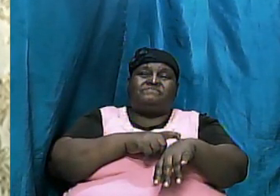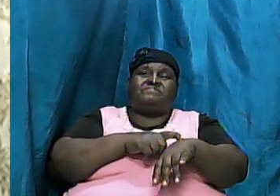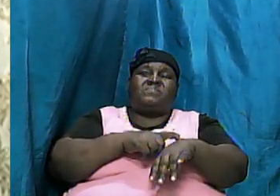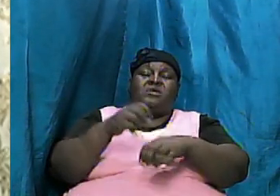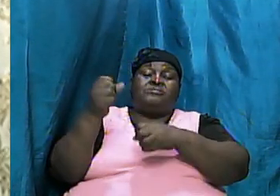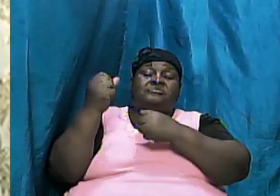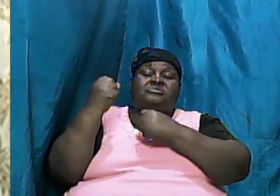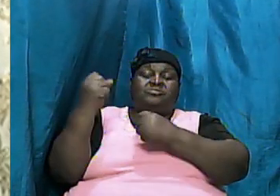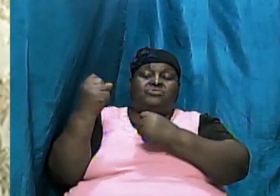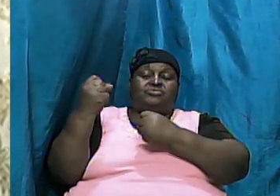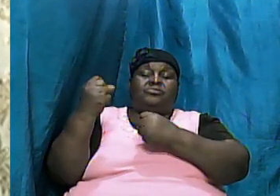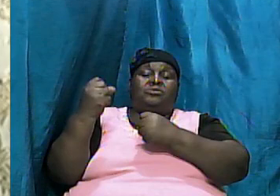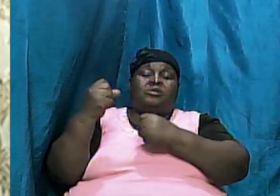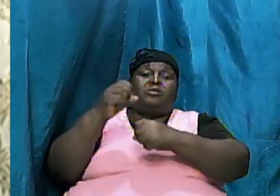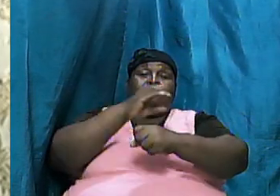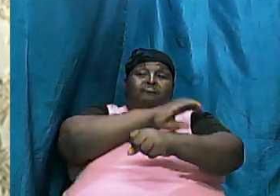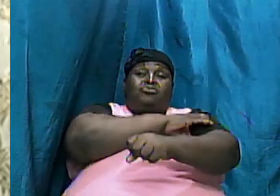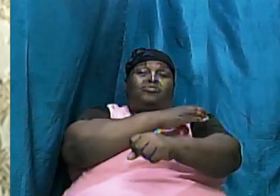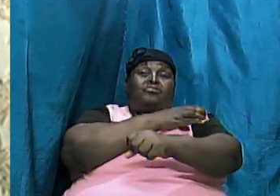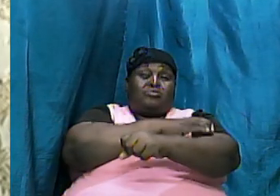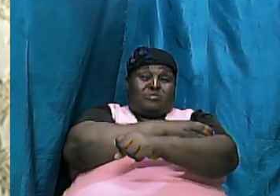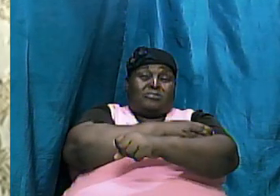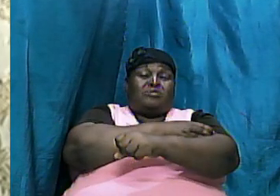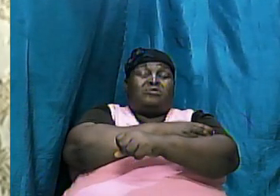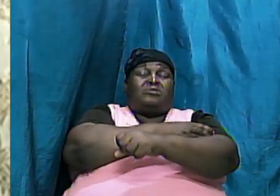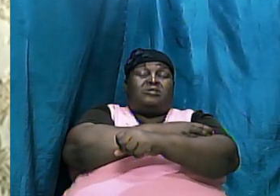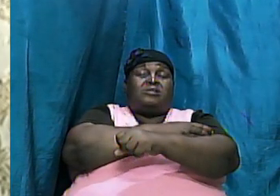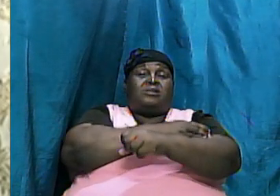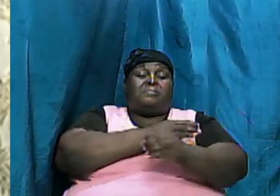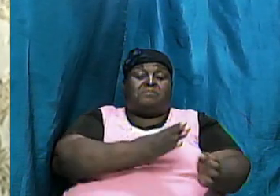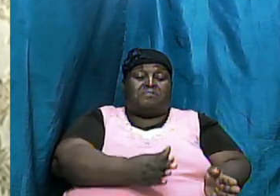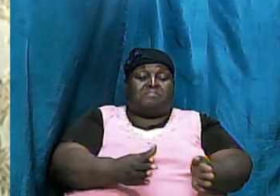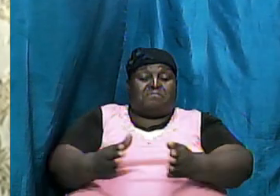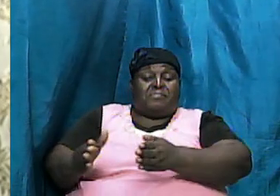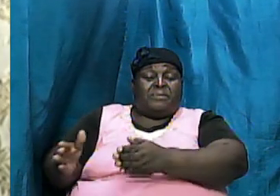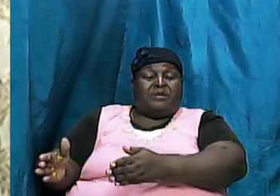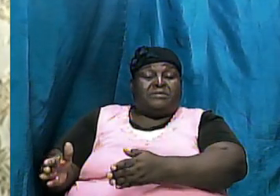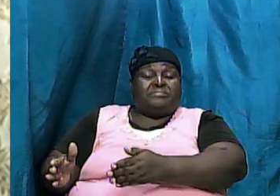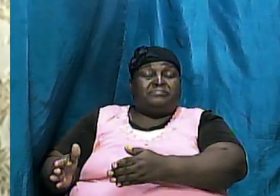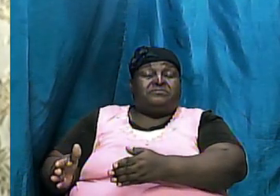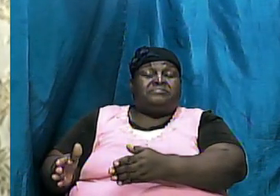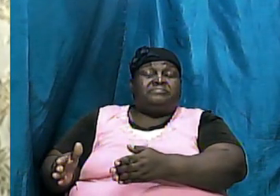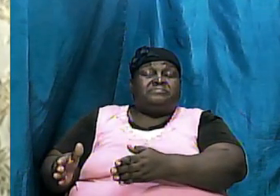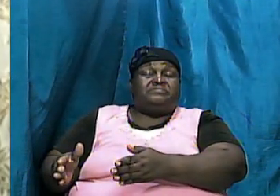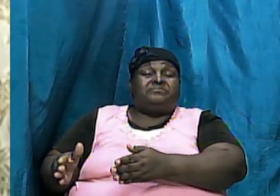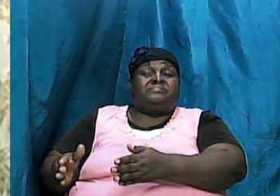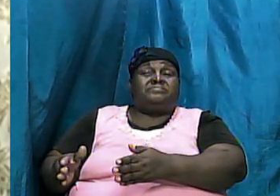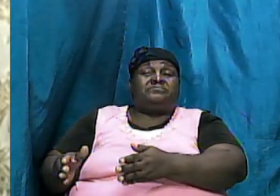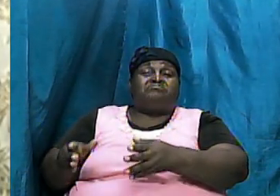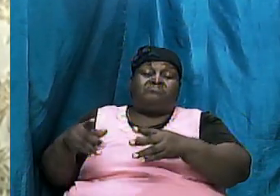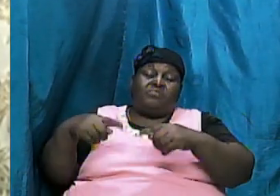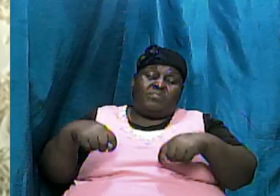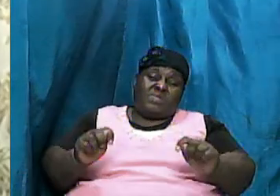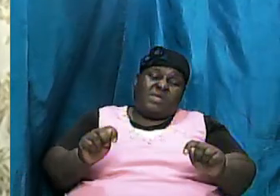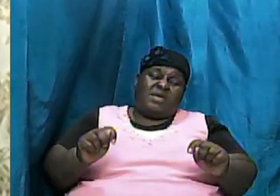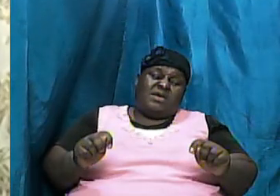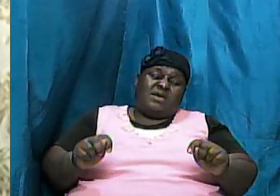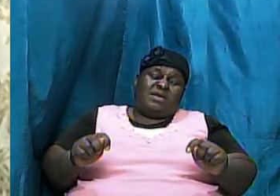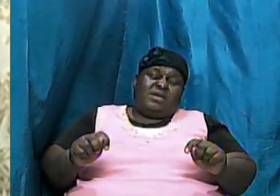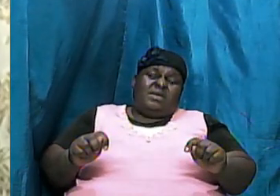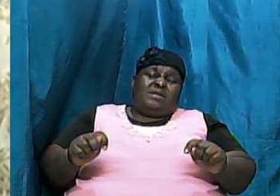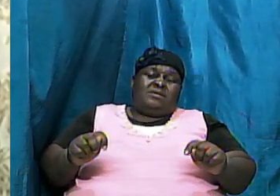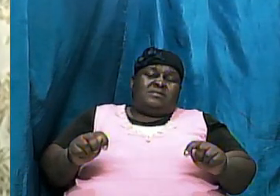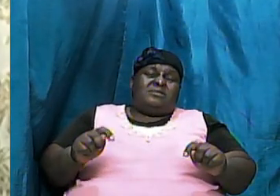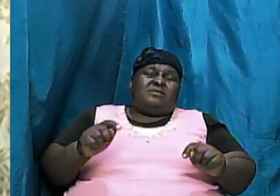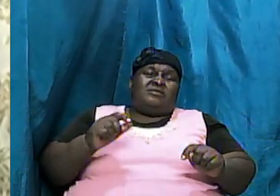powerful effort and plan to try to invalidate